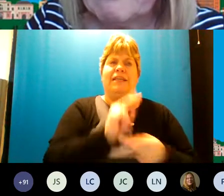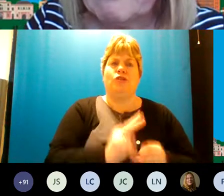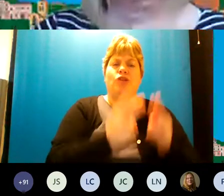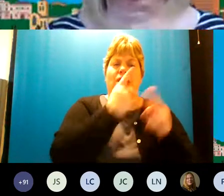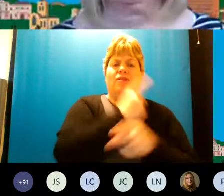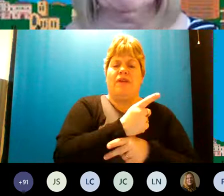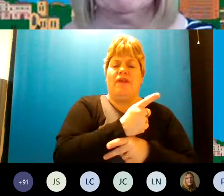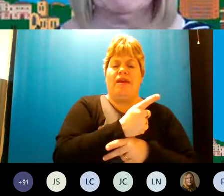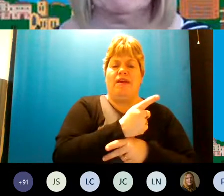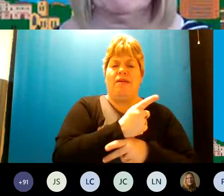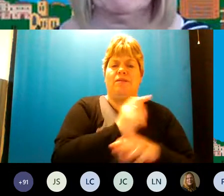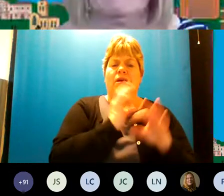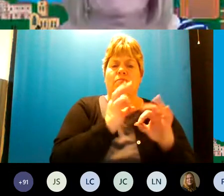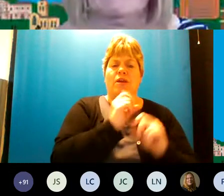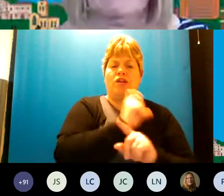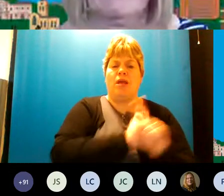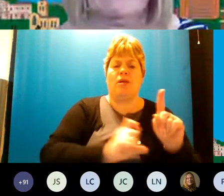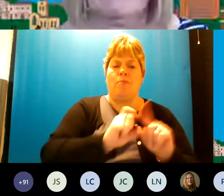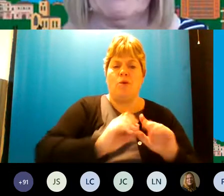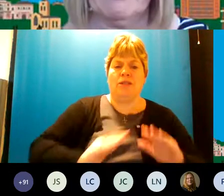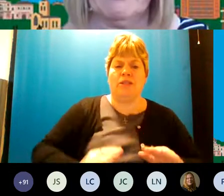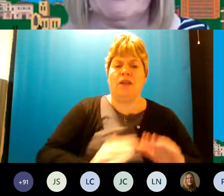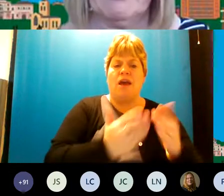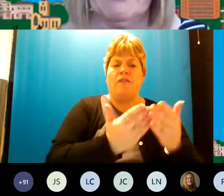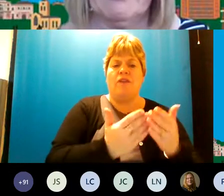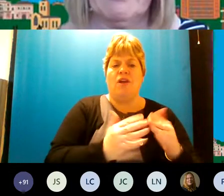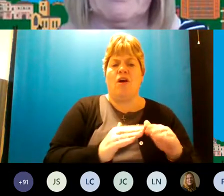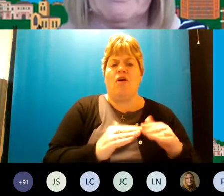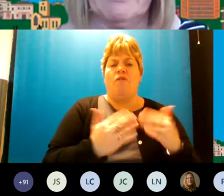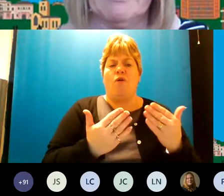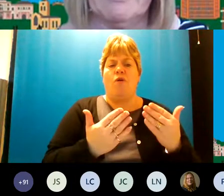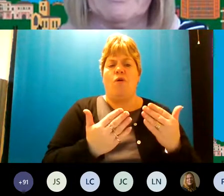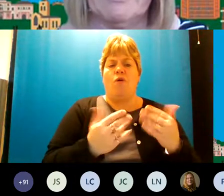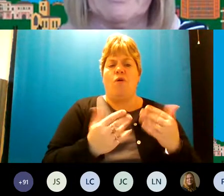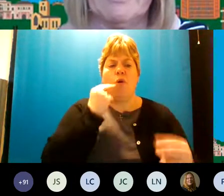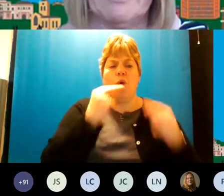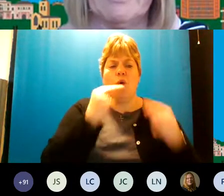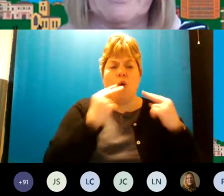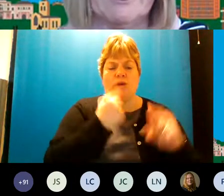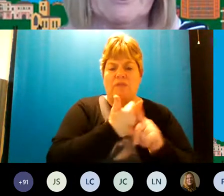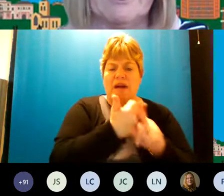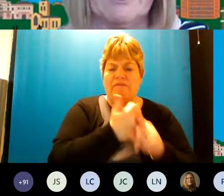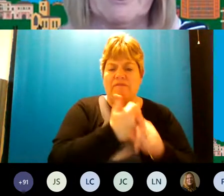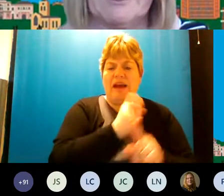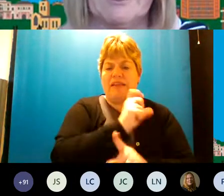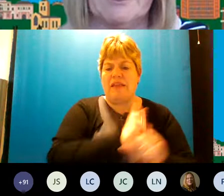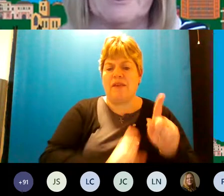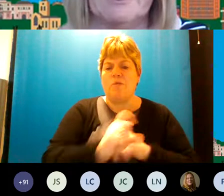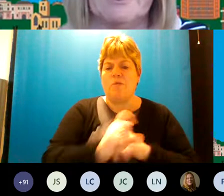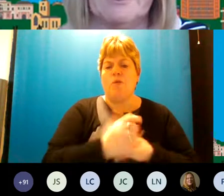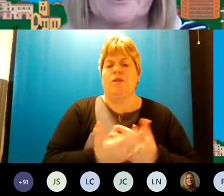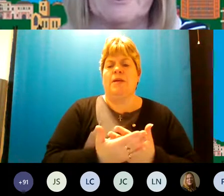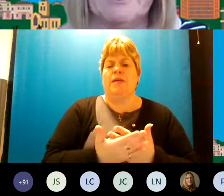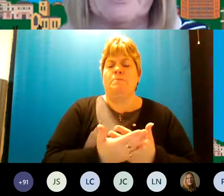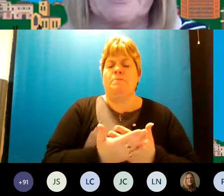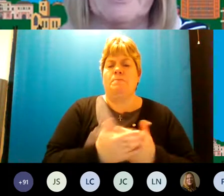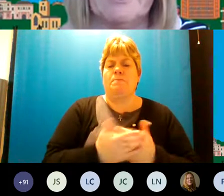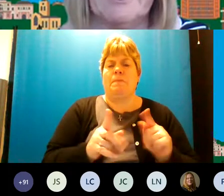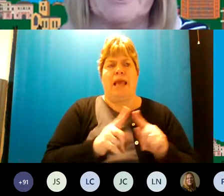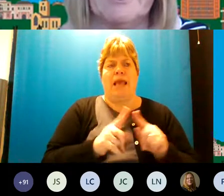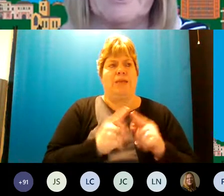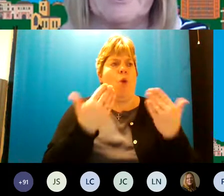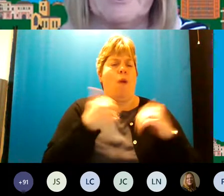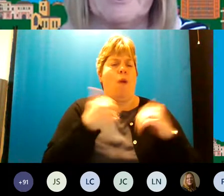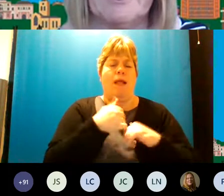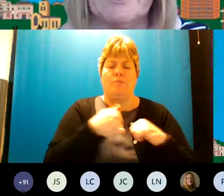you know specialist community services for um you know autism advice in the community um and a welcome space